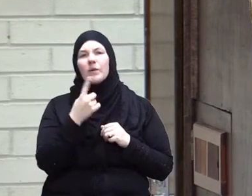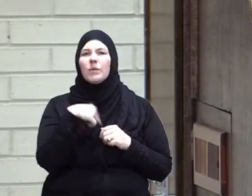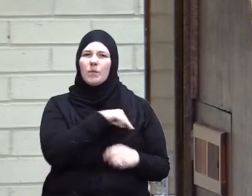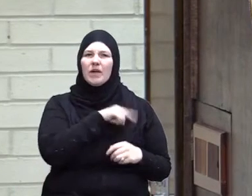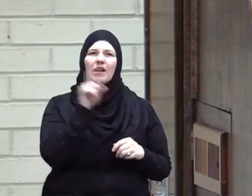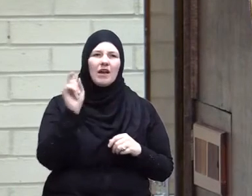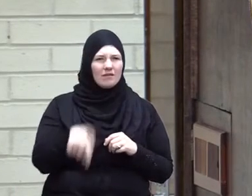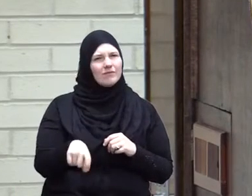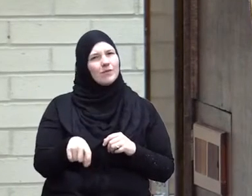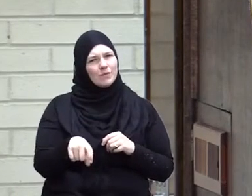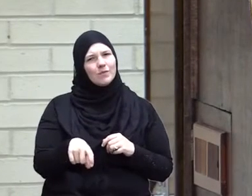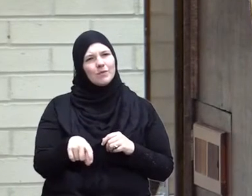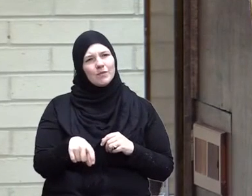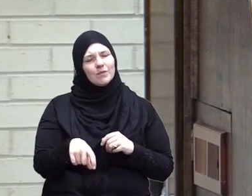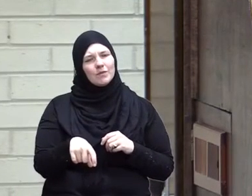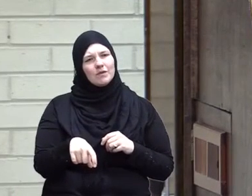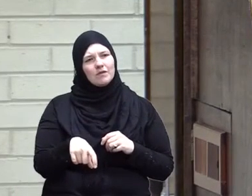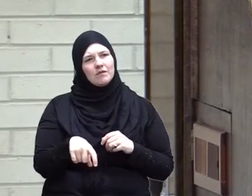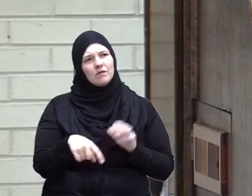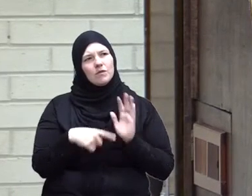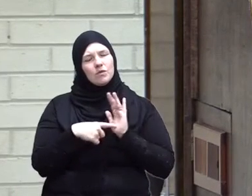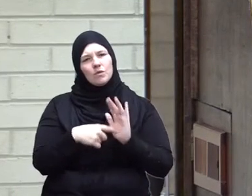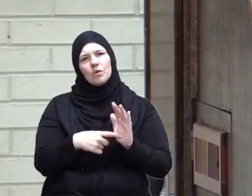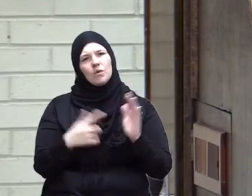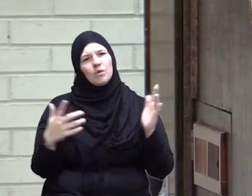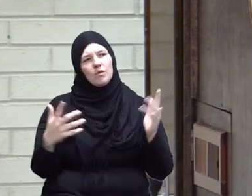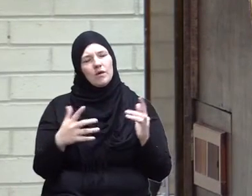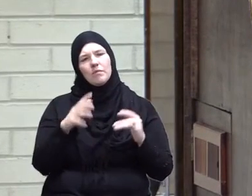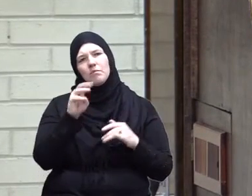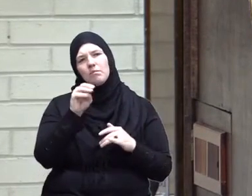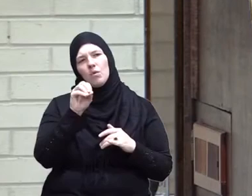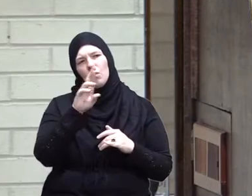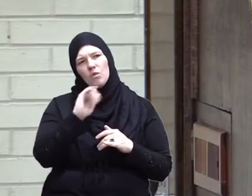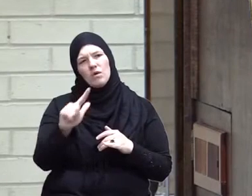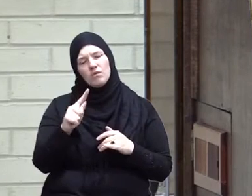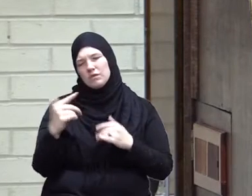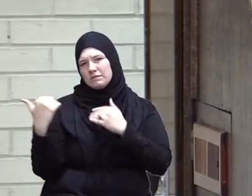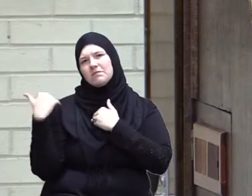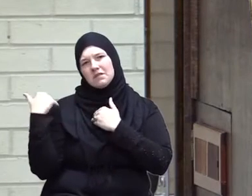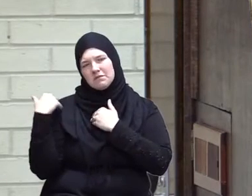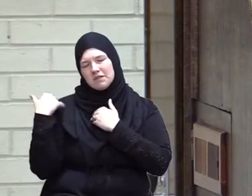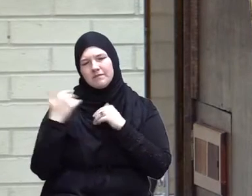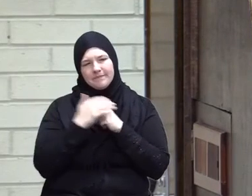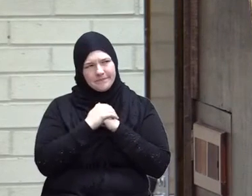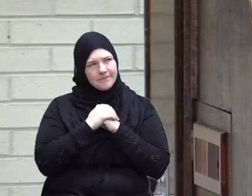We have to carry the banner of moral responsibility